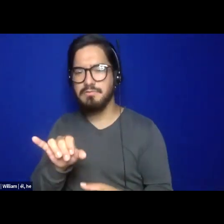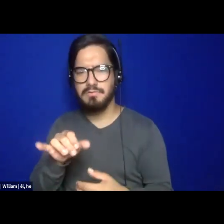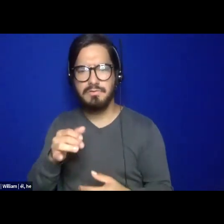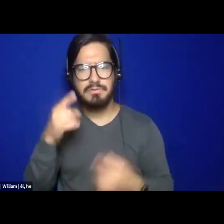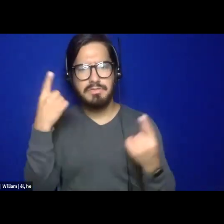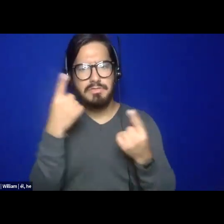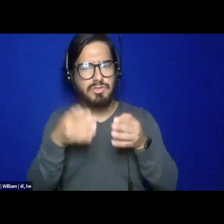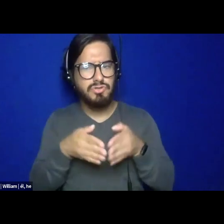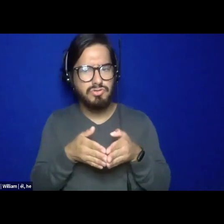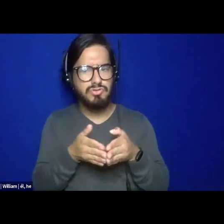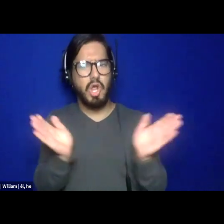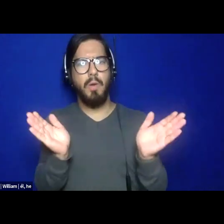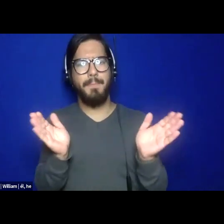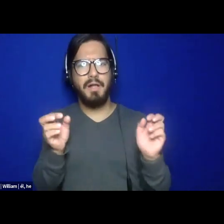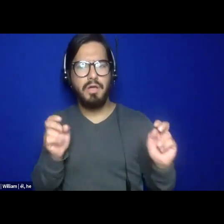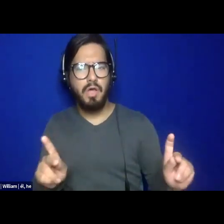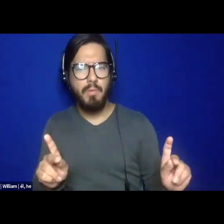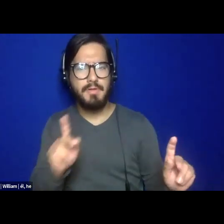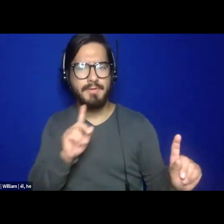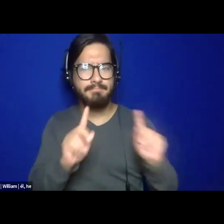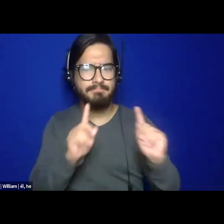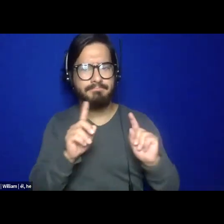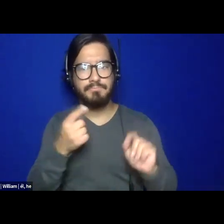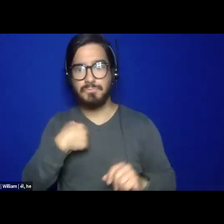an opportunity and conversation for us to do our best work.